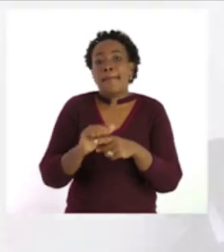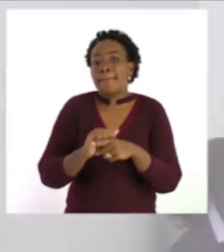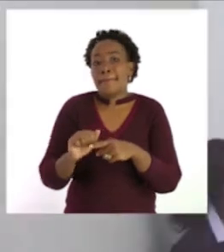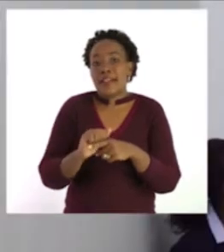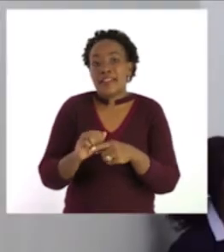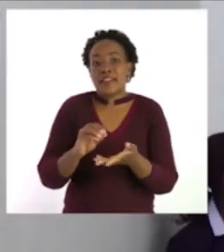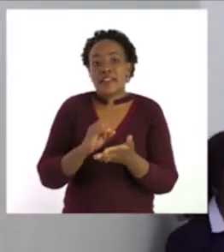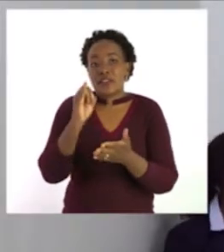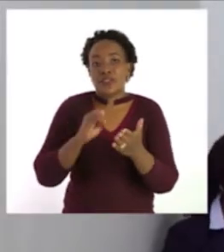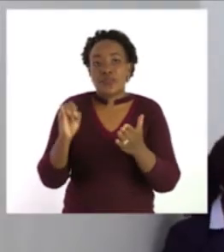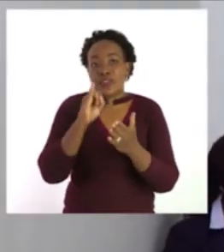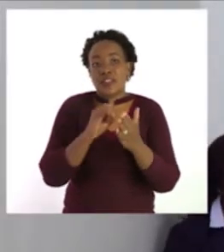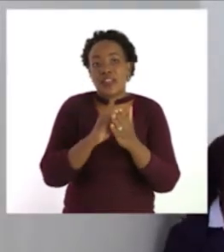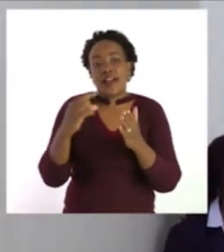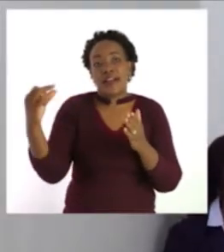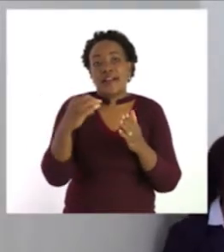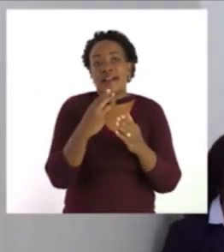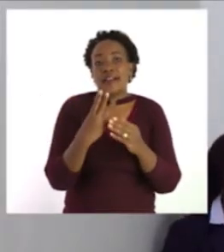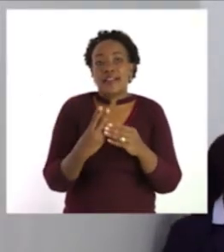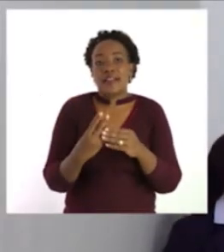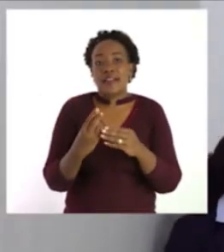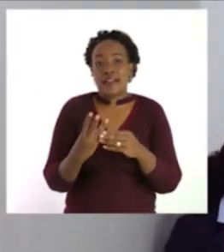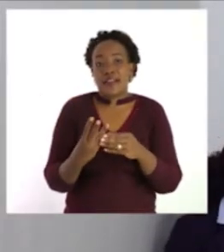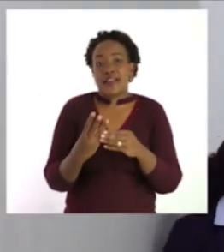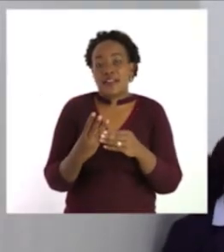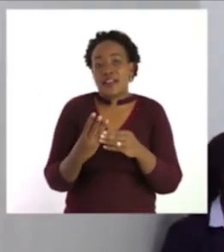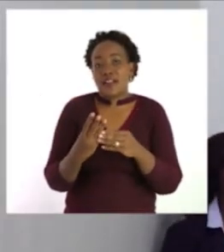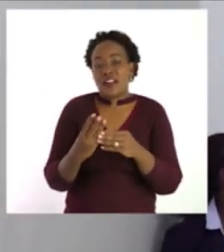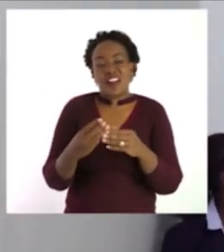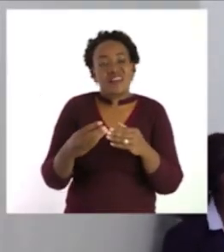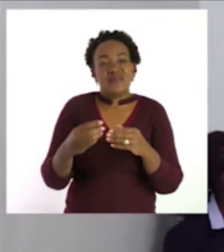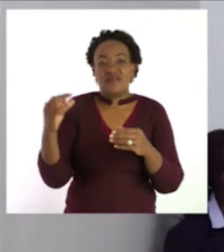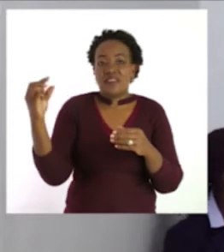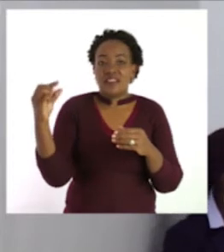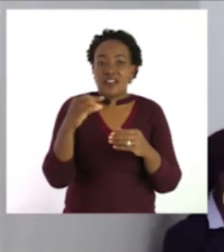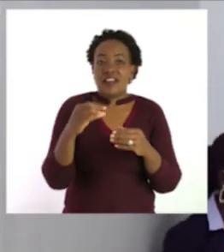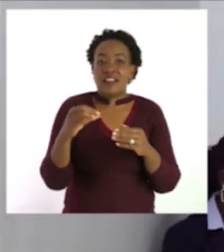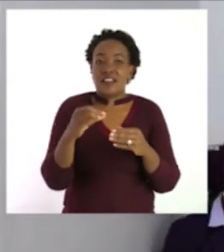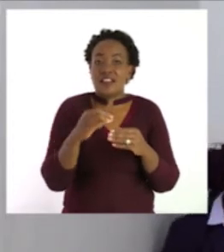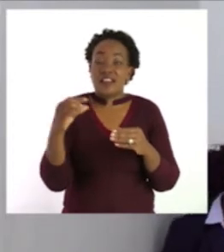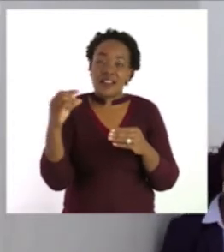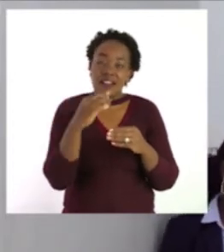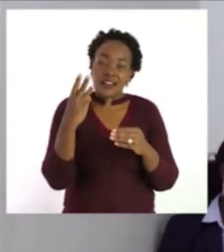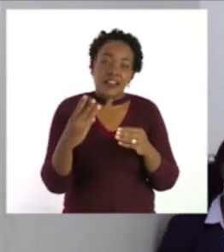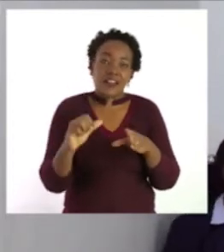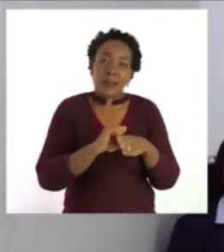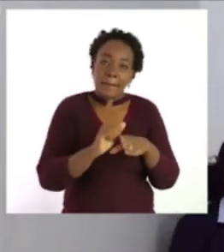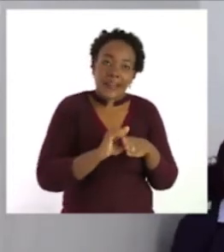Okay. And grade threes, you can use it for your revision. You can also draw it.